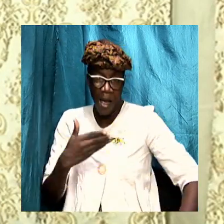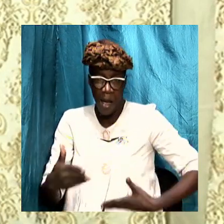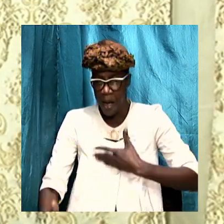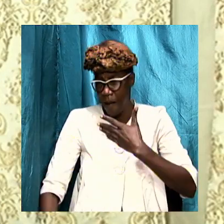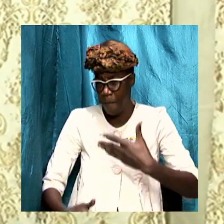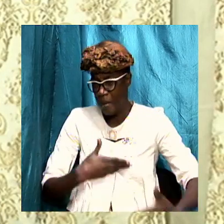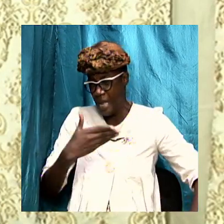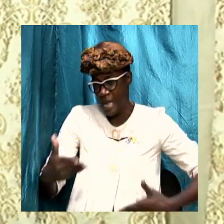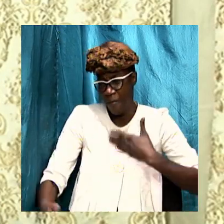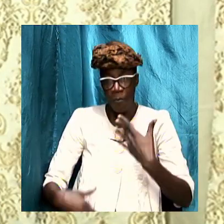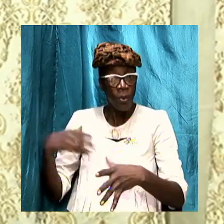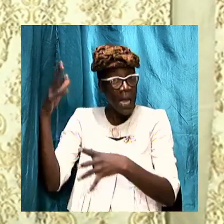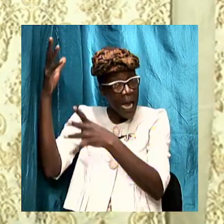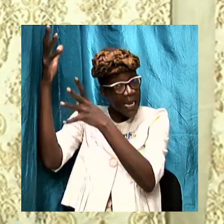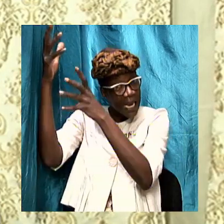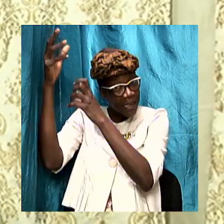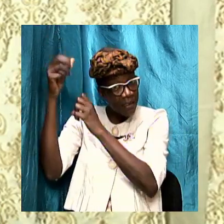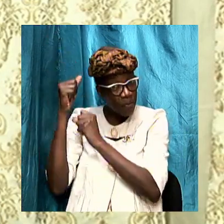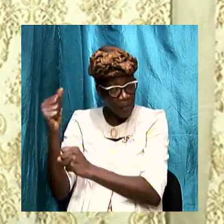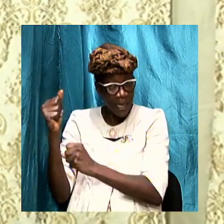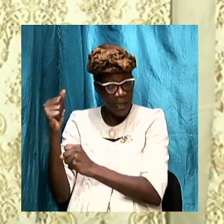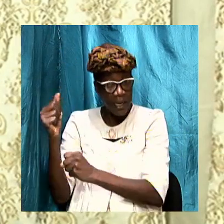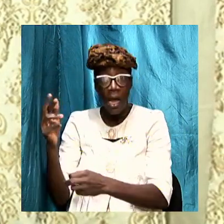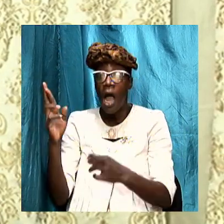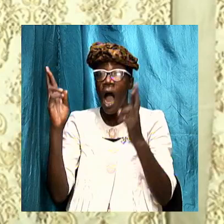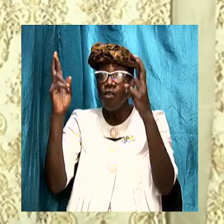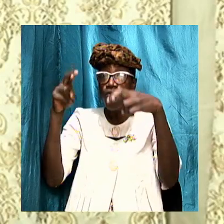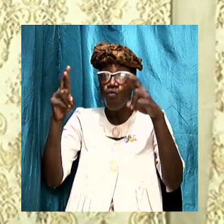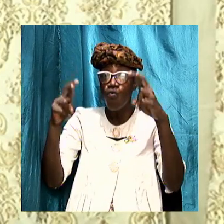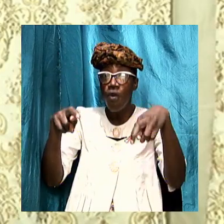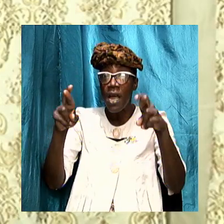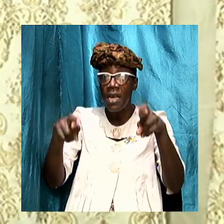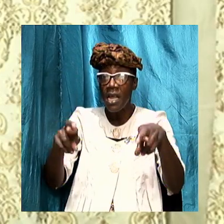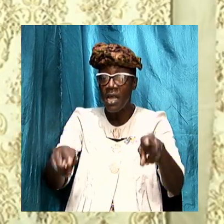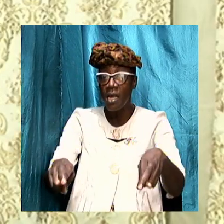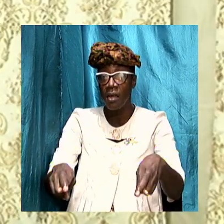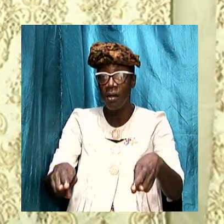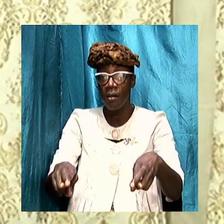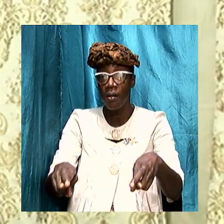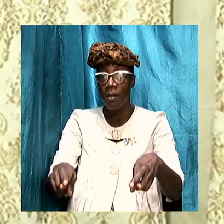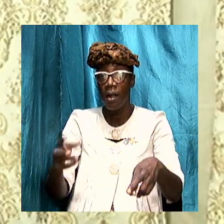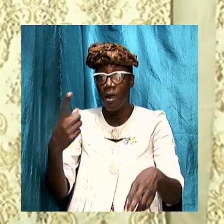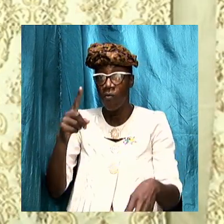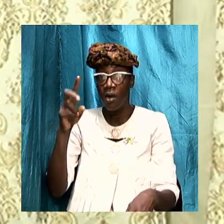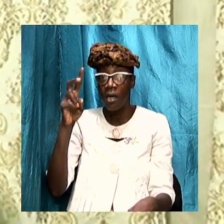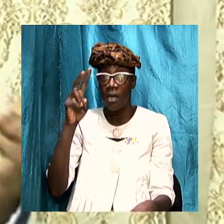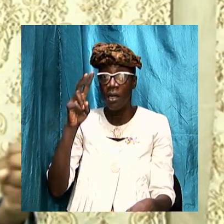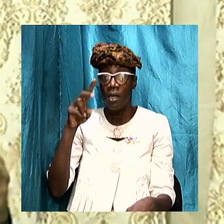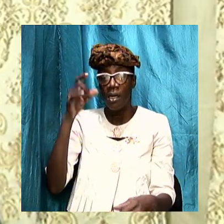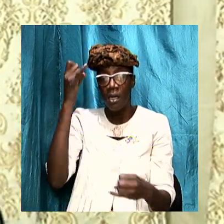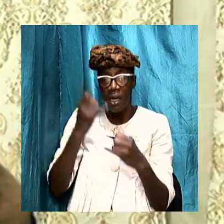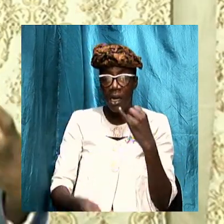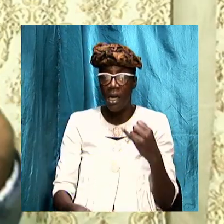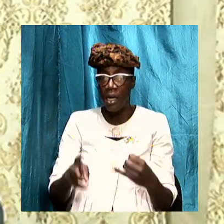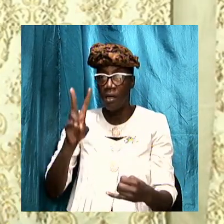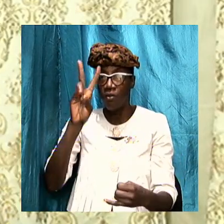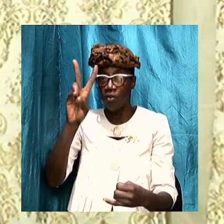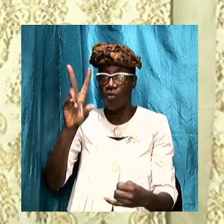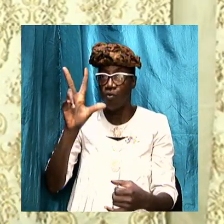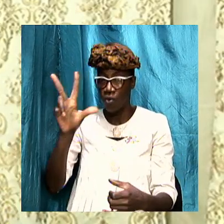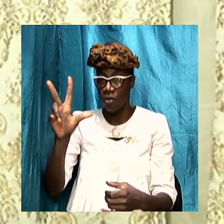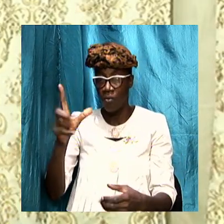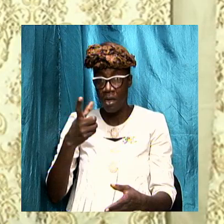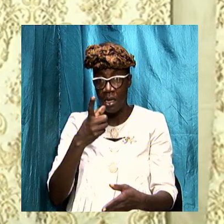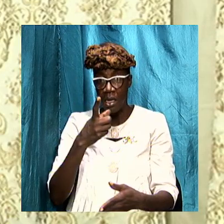be expectant we ought to be ready for the last two or three days I was in the country yesterday and driving